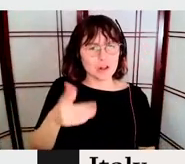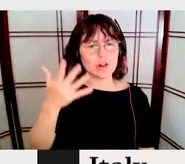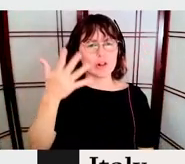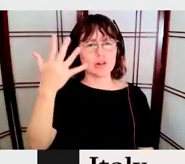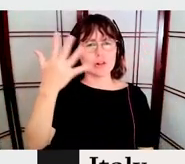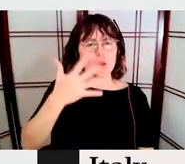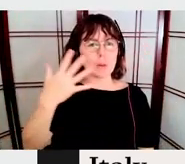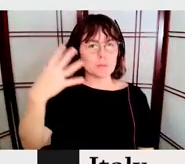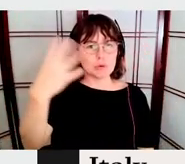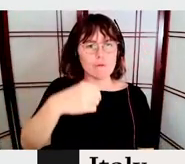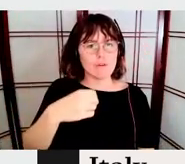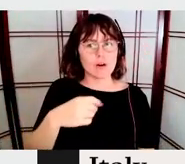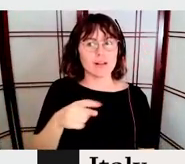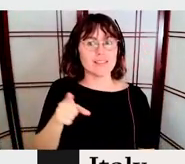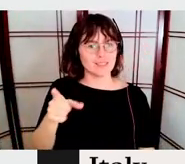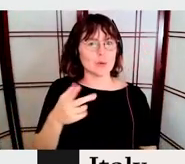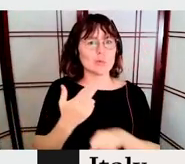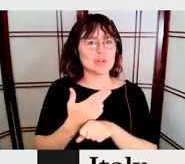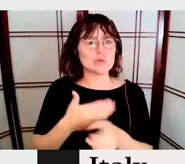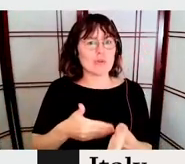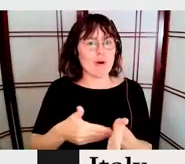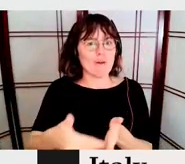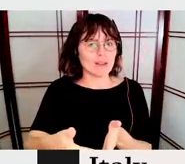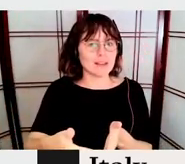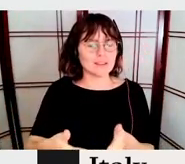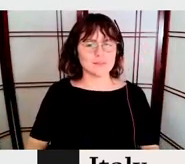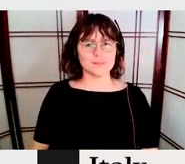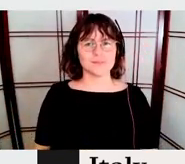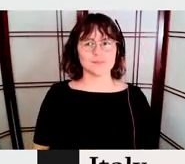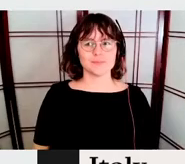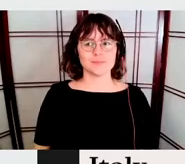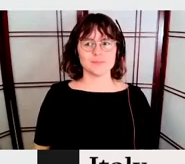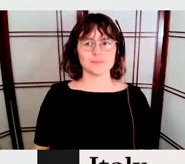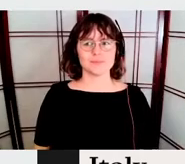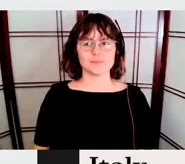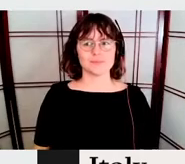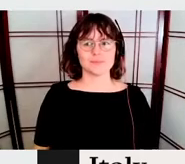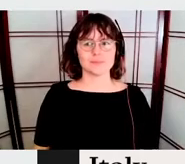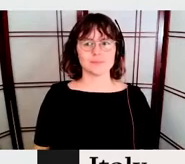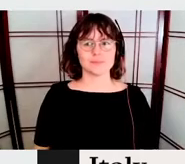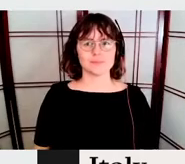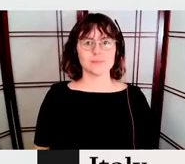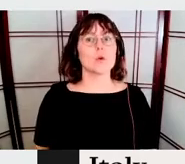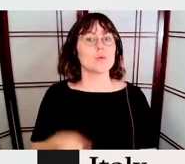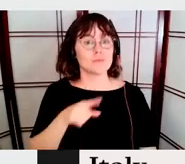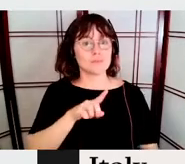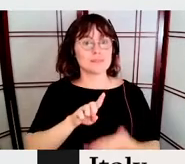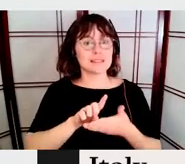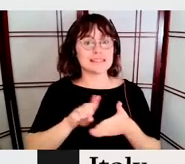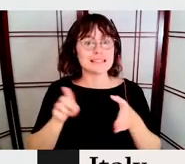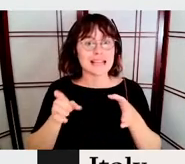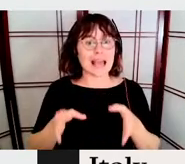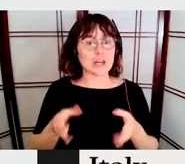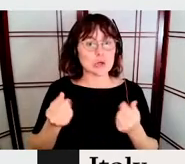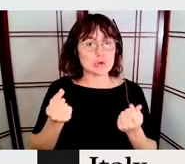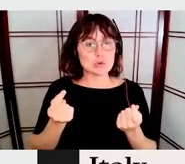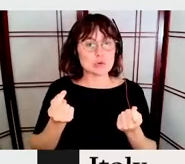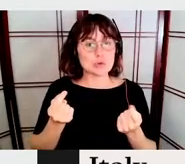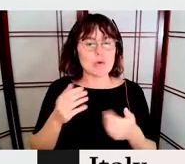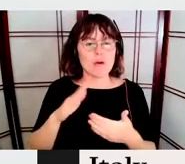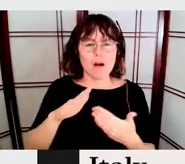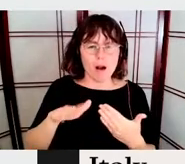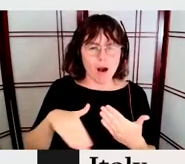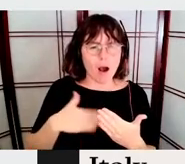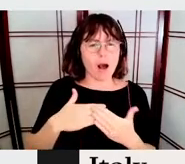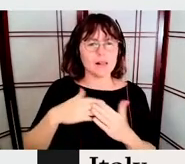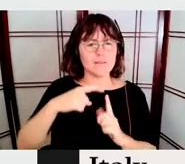use it every day, but what he did here is to, to, to, he took all the, the, the typefaces that Maximo used